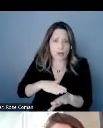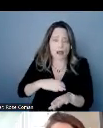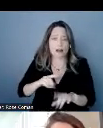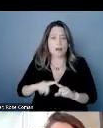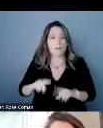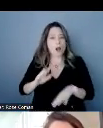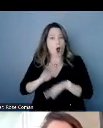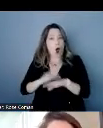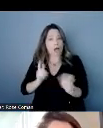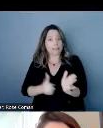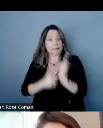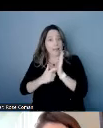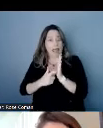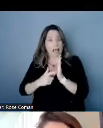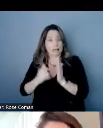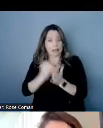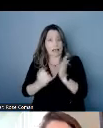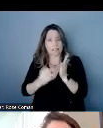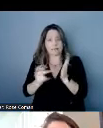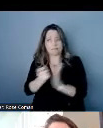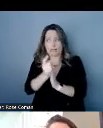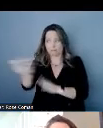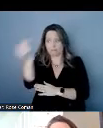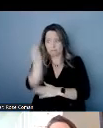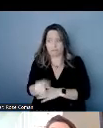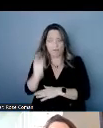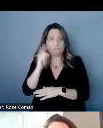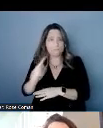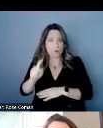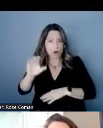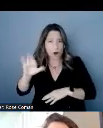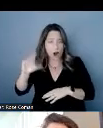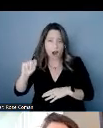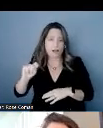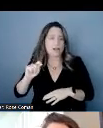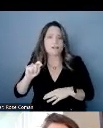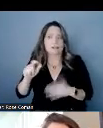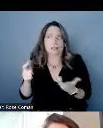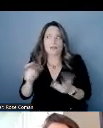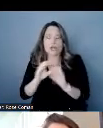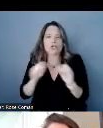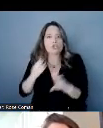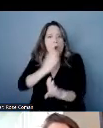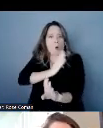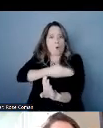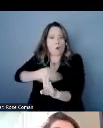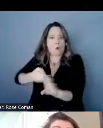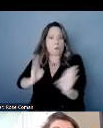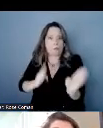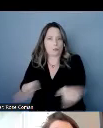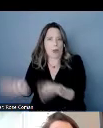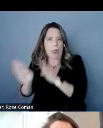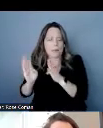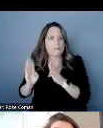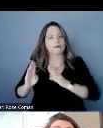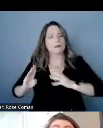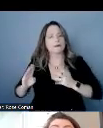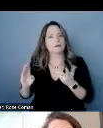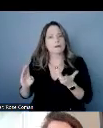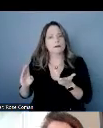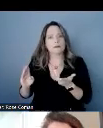they connect the call they don't get any context um so there are a lot of different considerations when determining not only